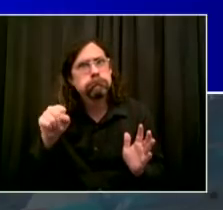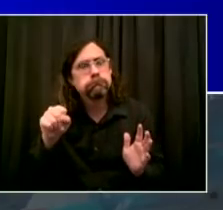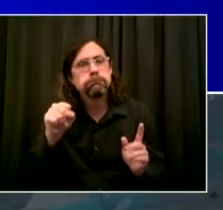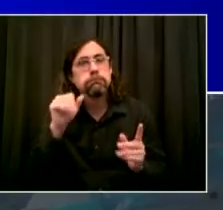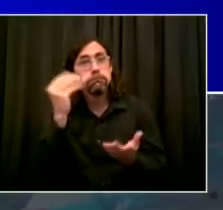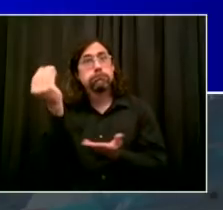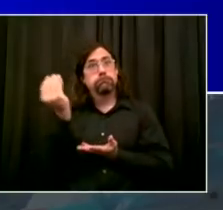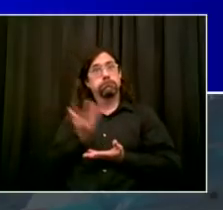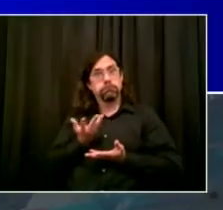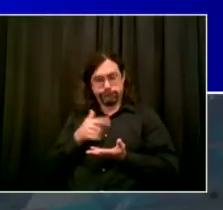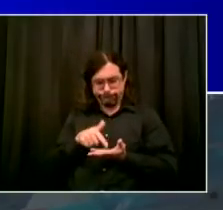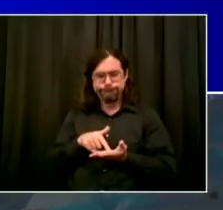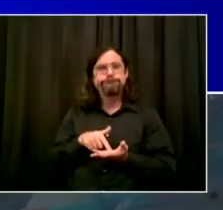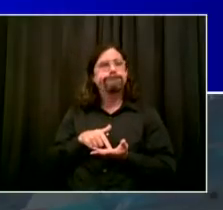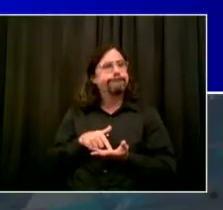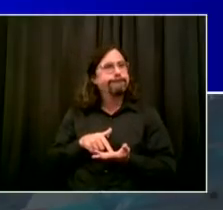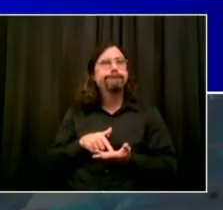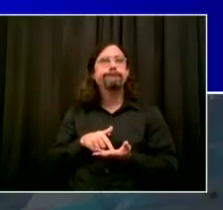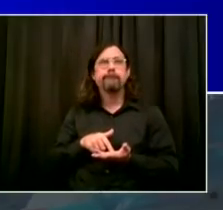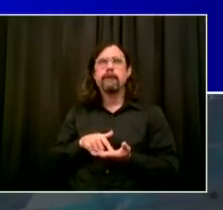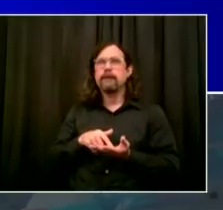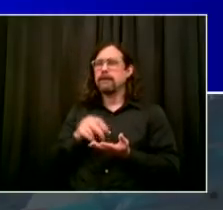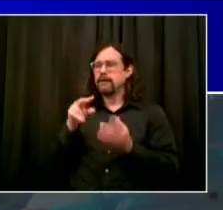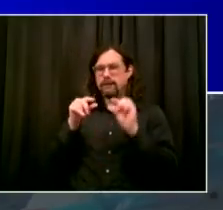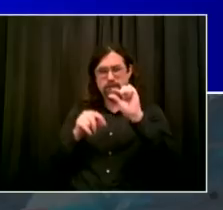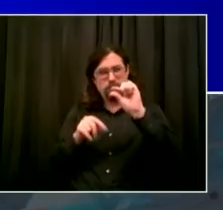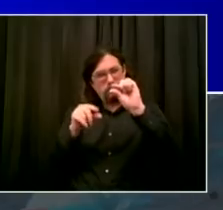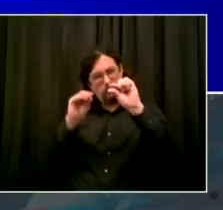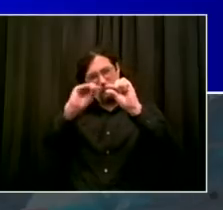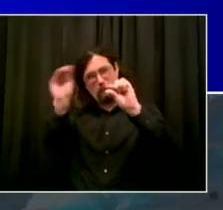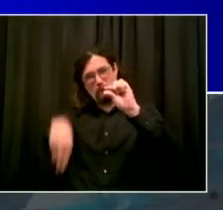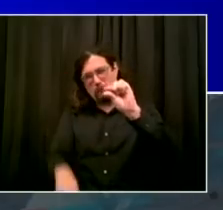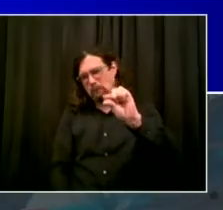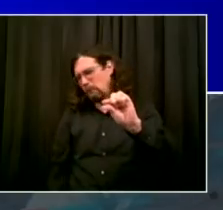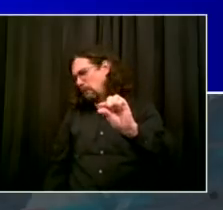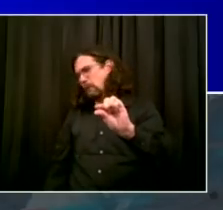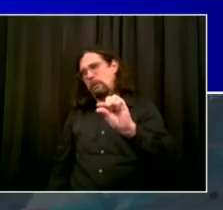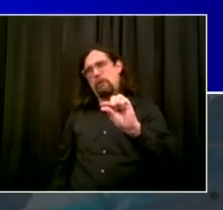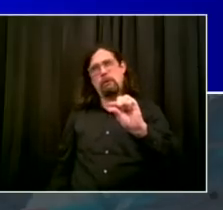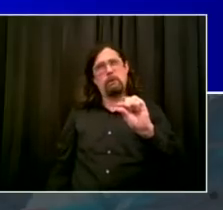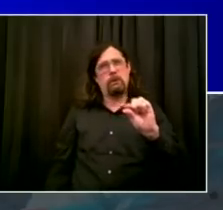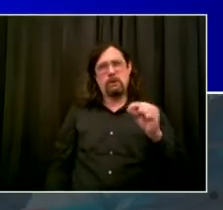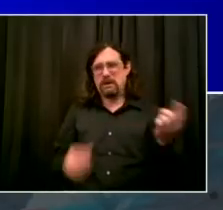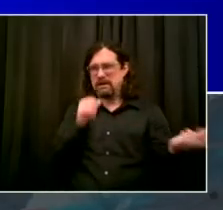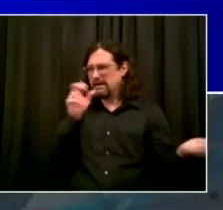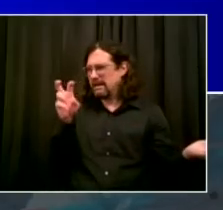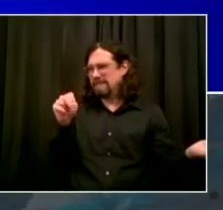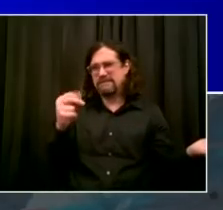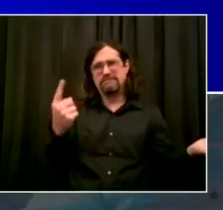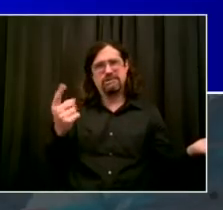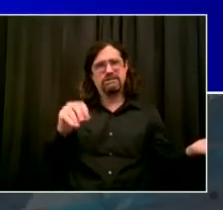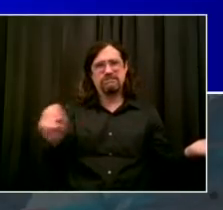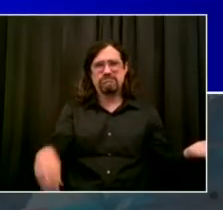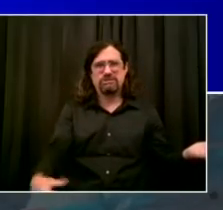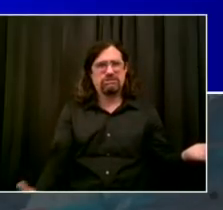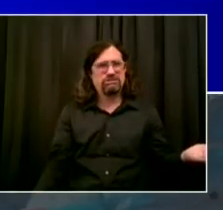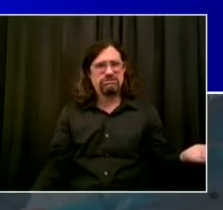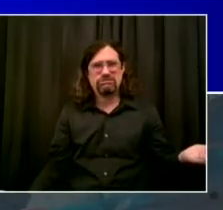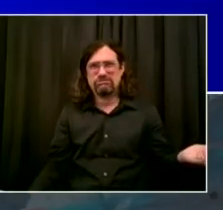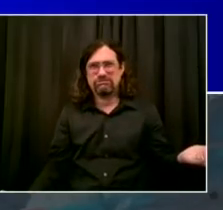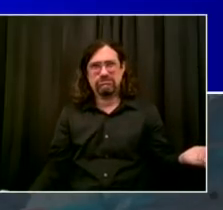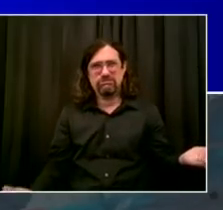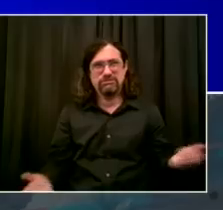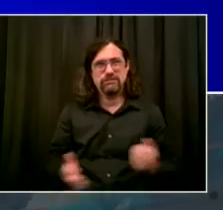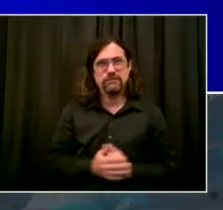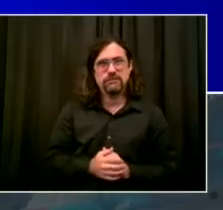us that the folks who work in our school system have been really careful and diligent. And so few have ended up with a positive